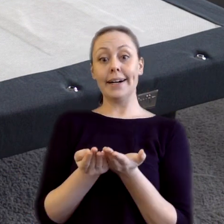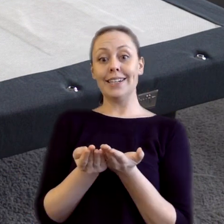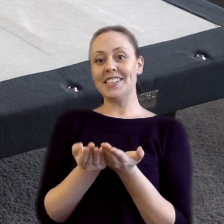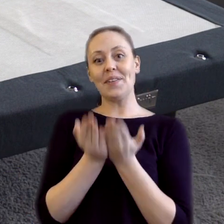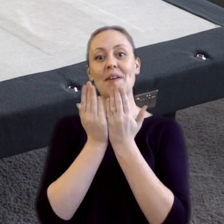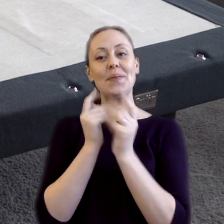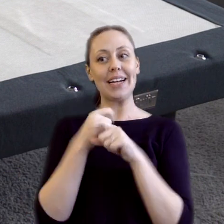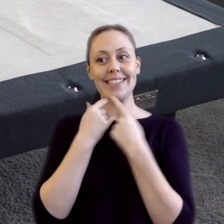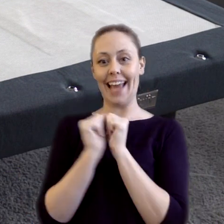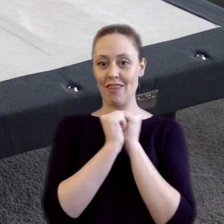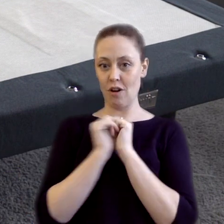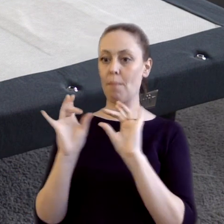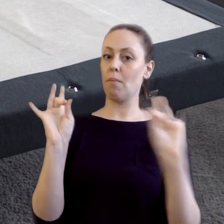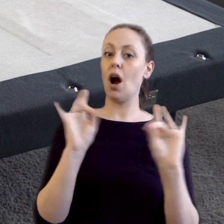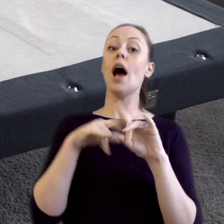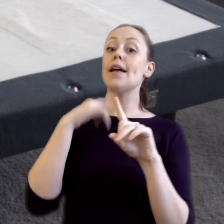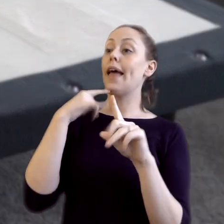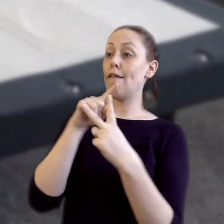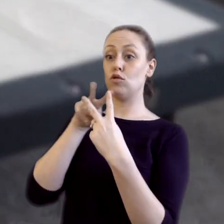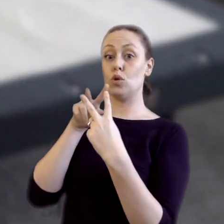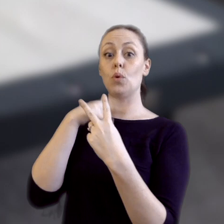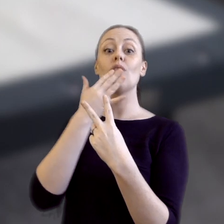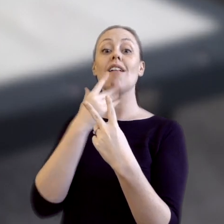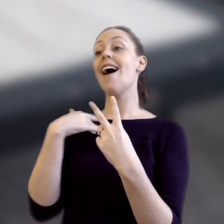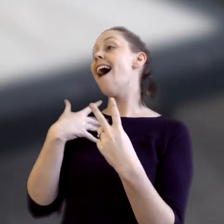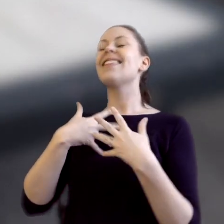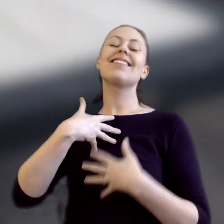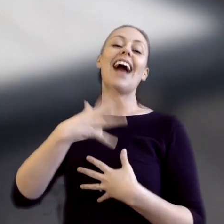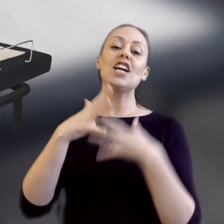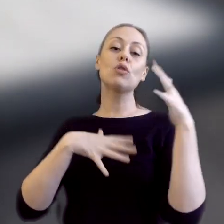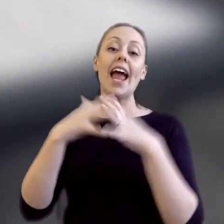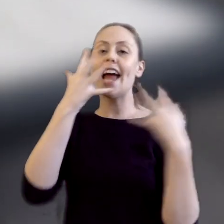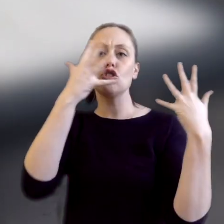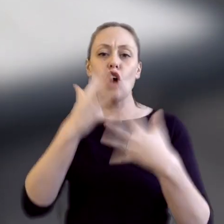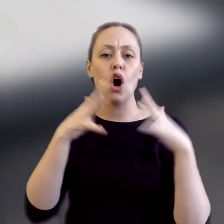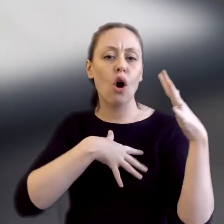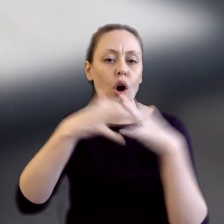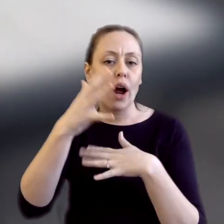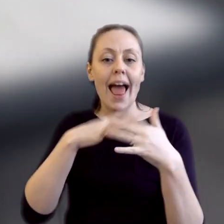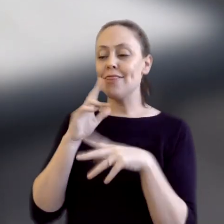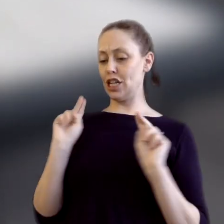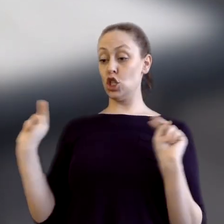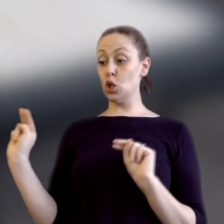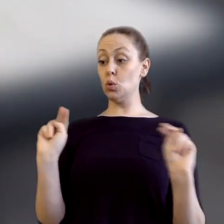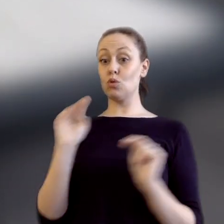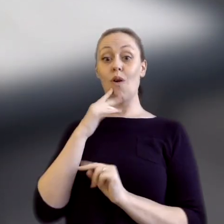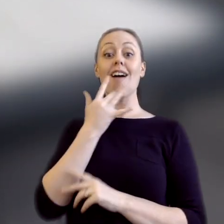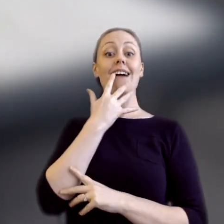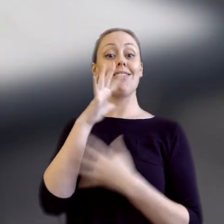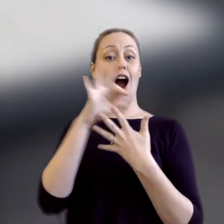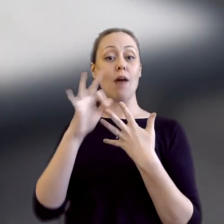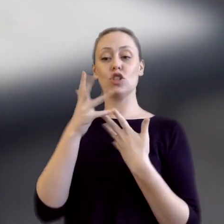perfect harmony. The base is available in two colors. You have light gray and dark gray. These neutral color options